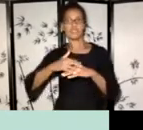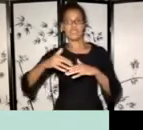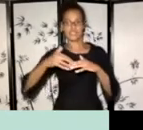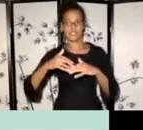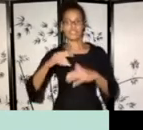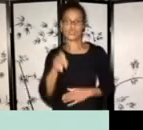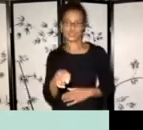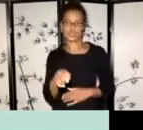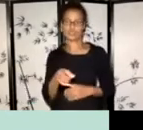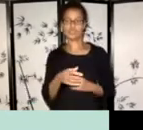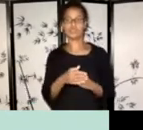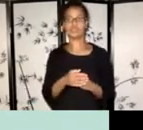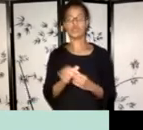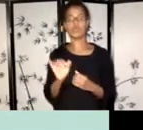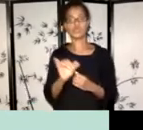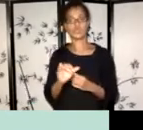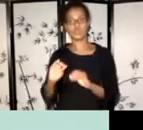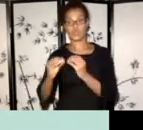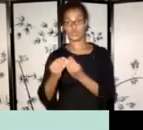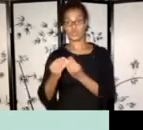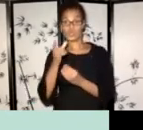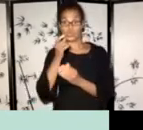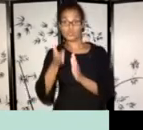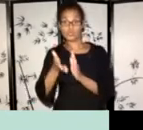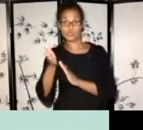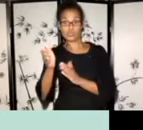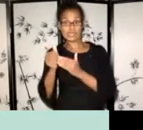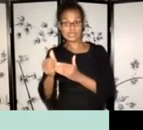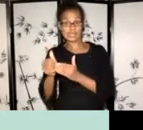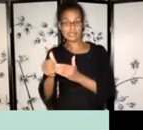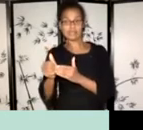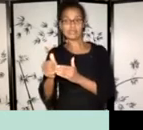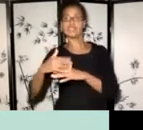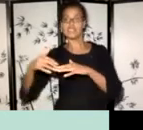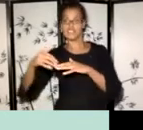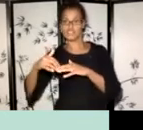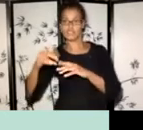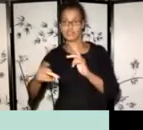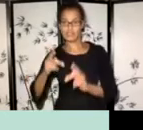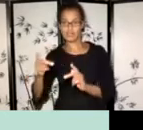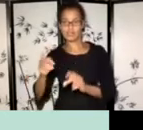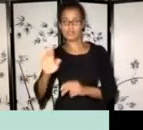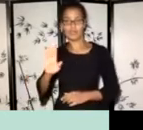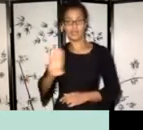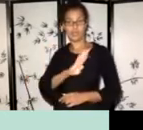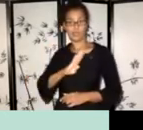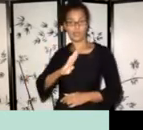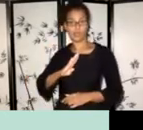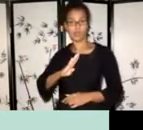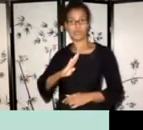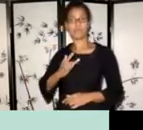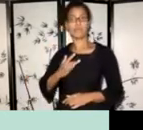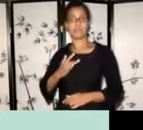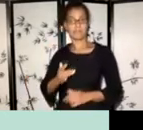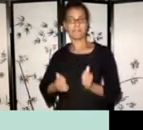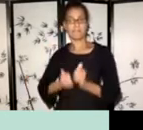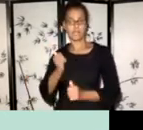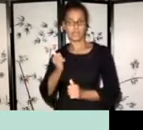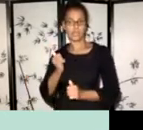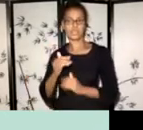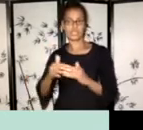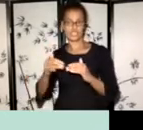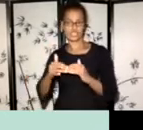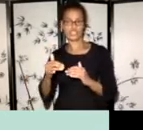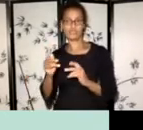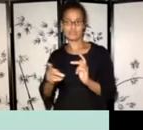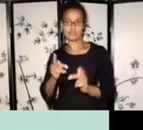be led by Indigenous people and the majority of the board should also be Indigenous. Um, so